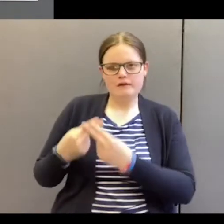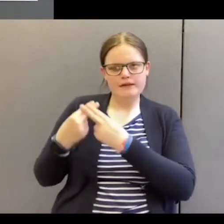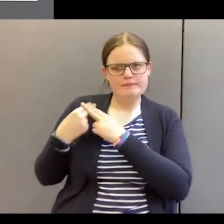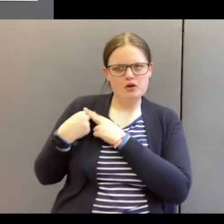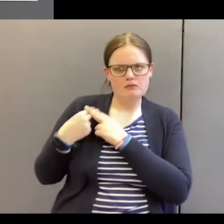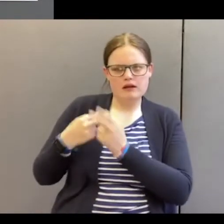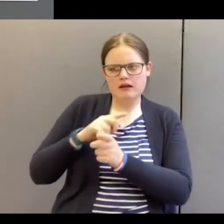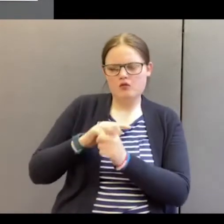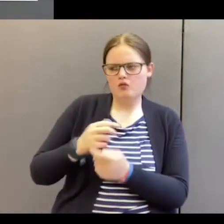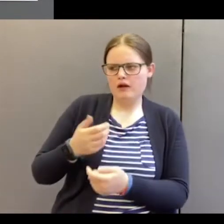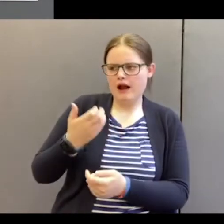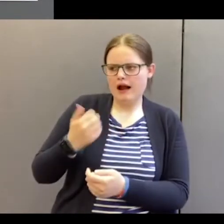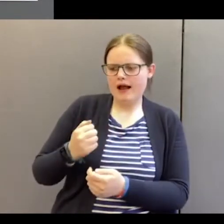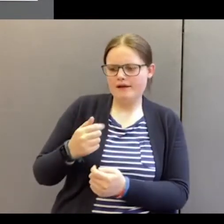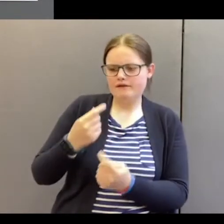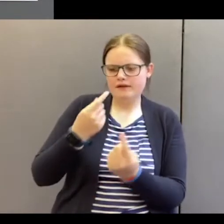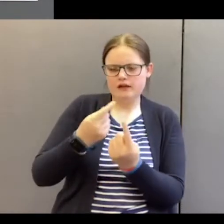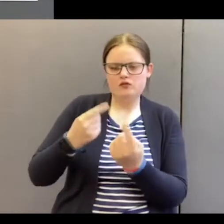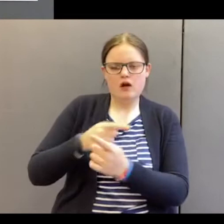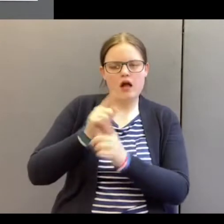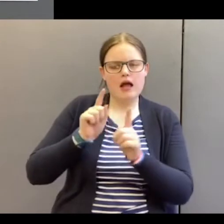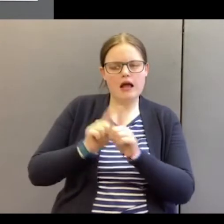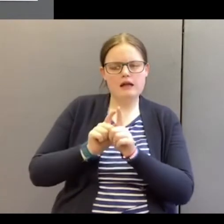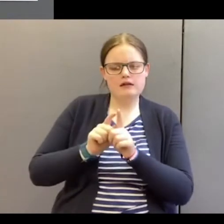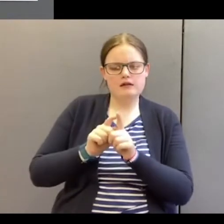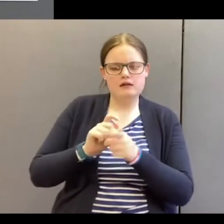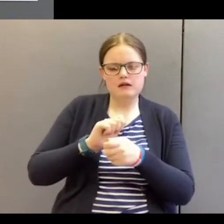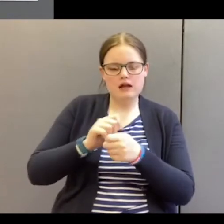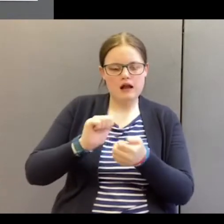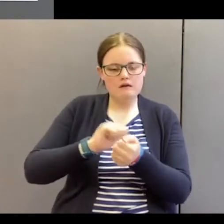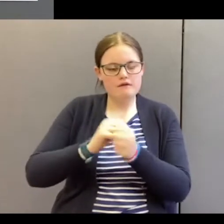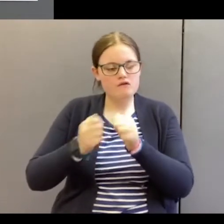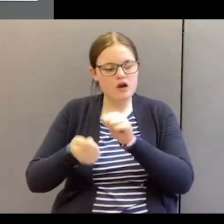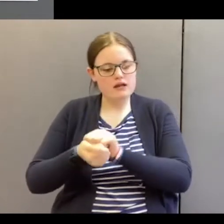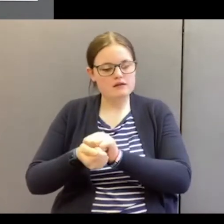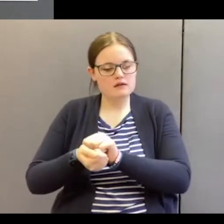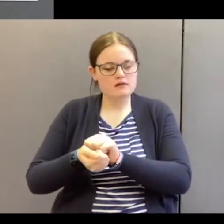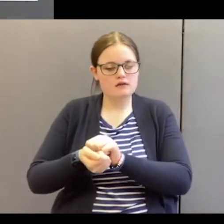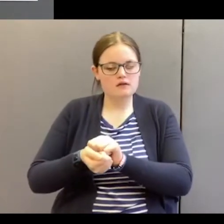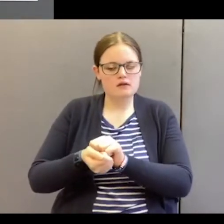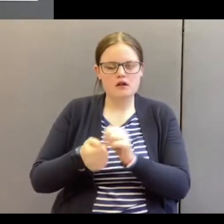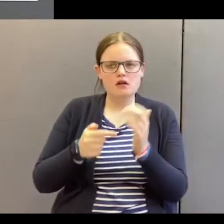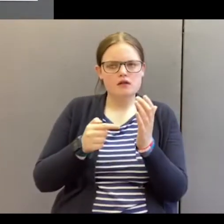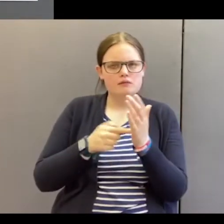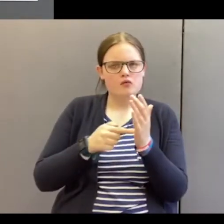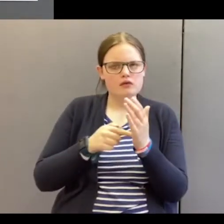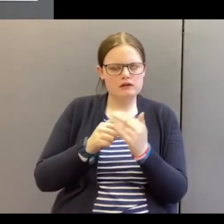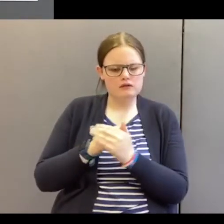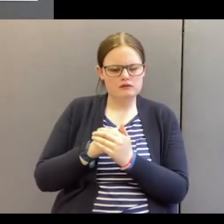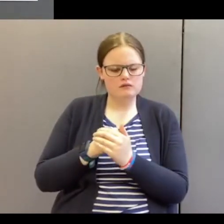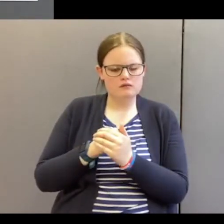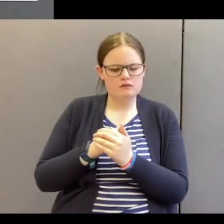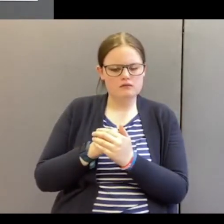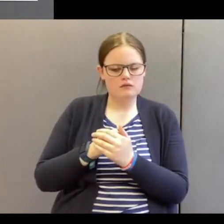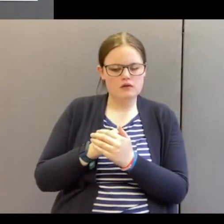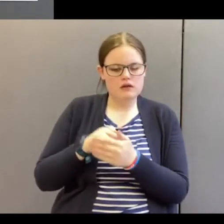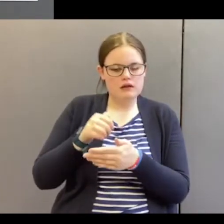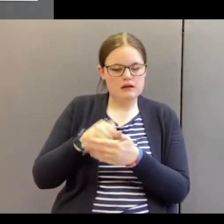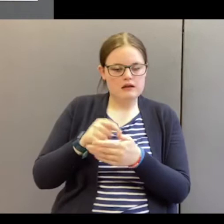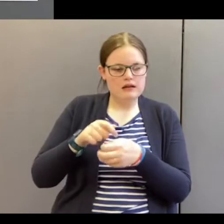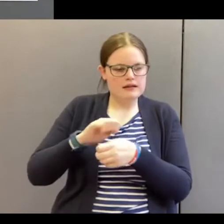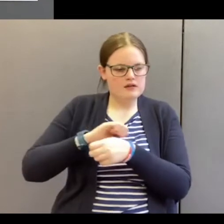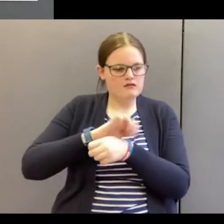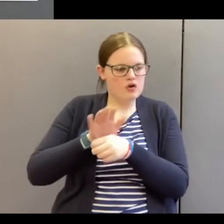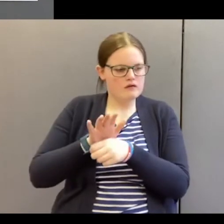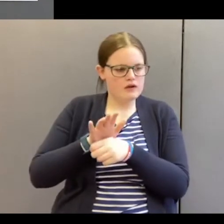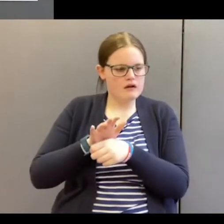that we have, each of us, to our neighbours. That's very important, particularly in this pandemic.